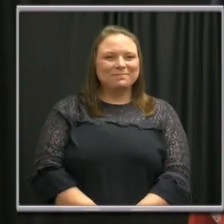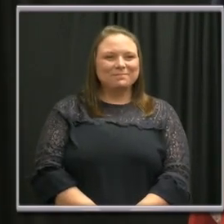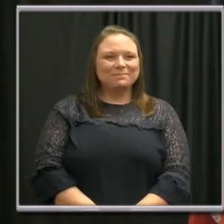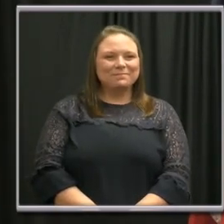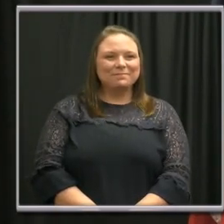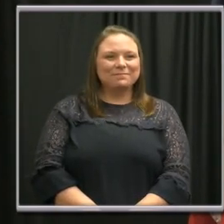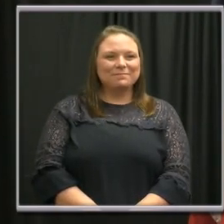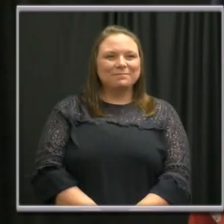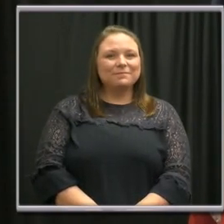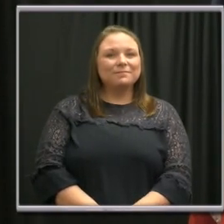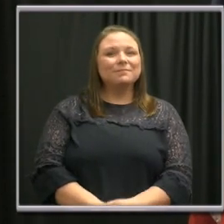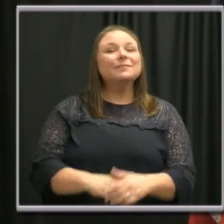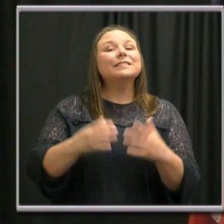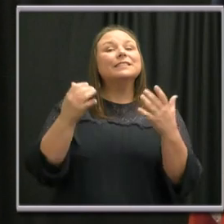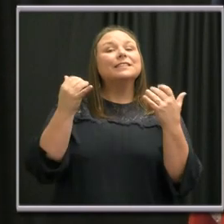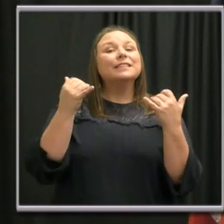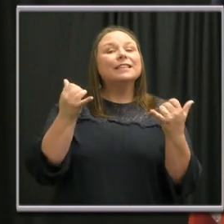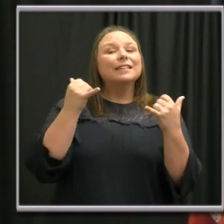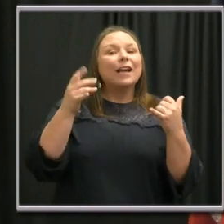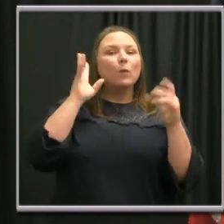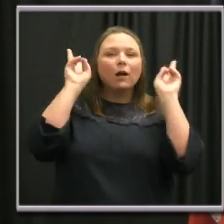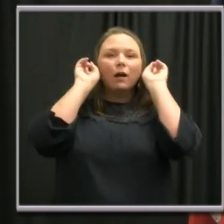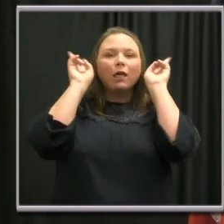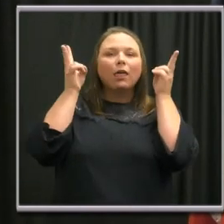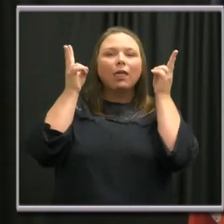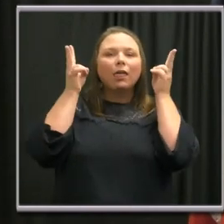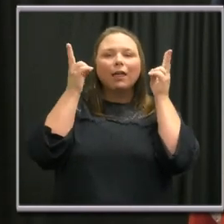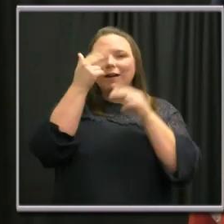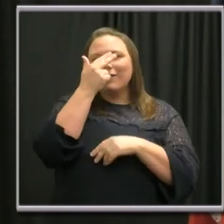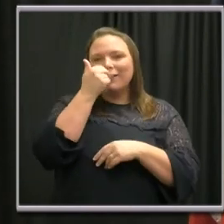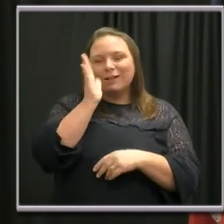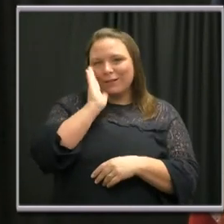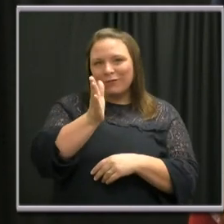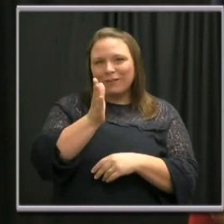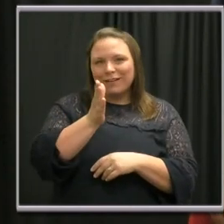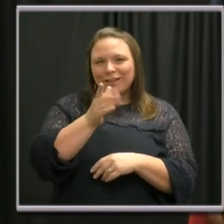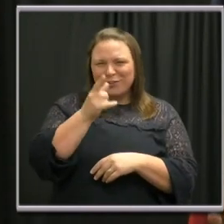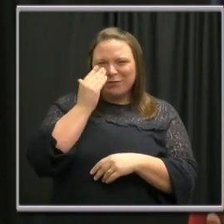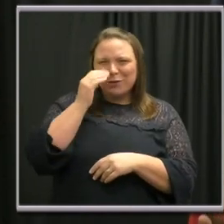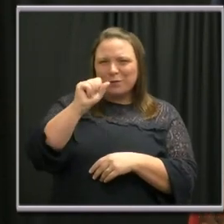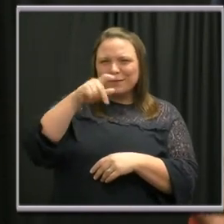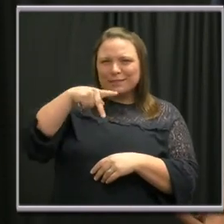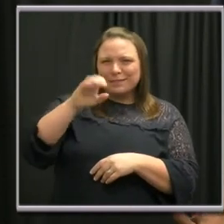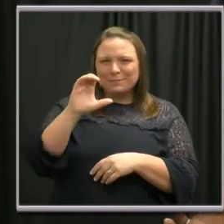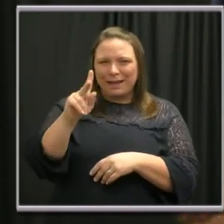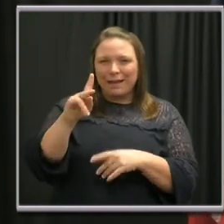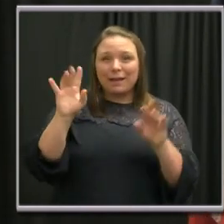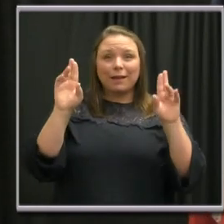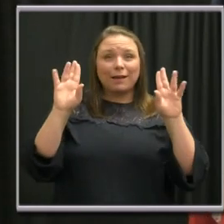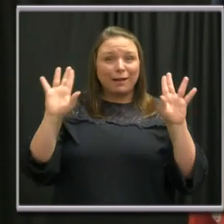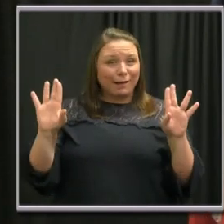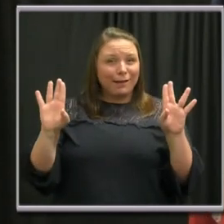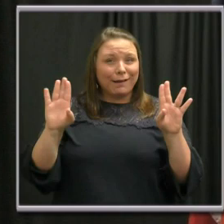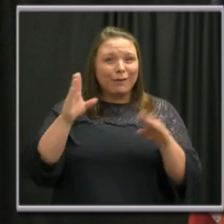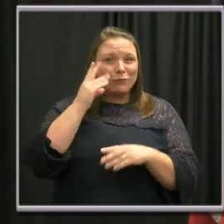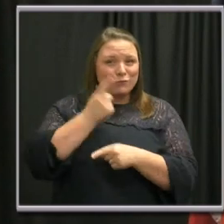Now, you have Spock ears. You know about Spock, right? You have Vulcan ears.